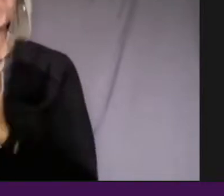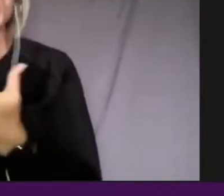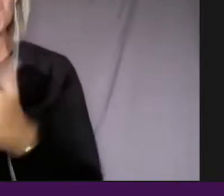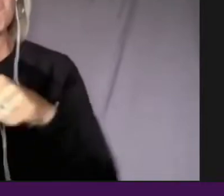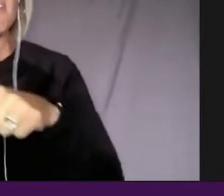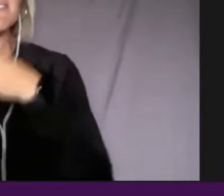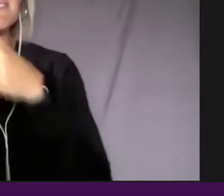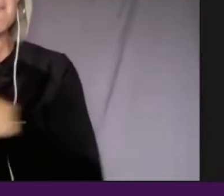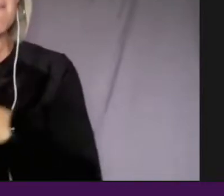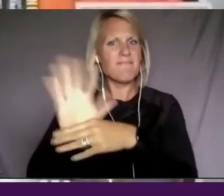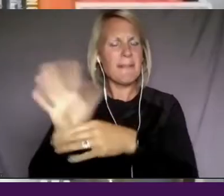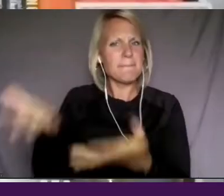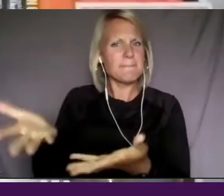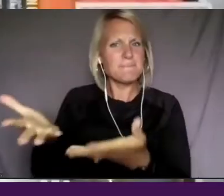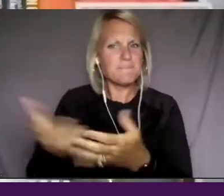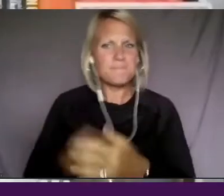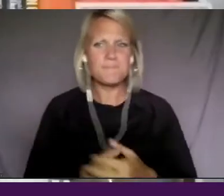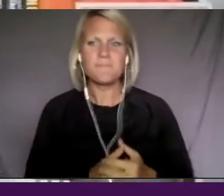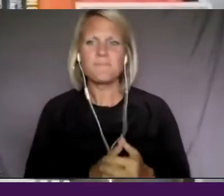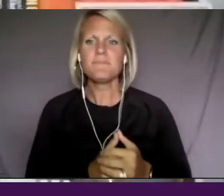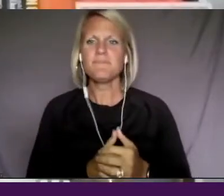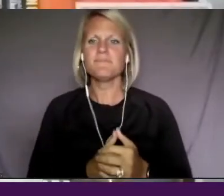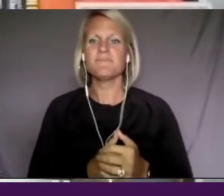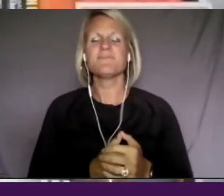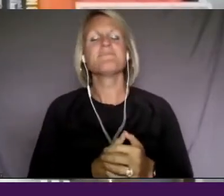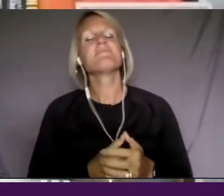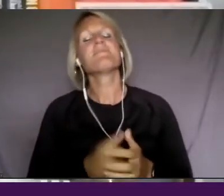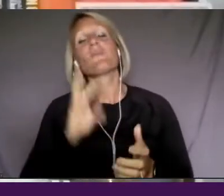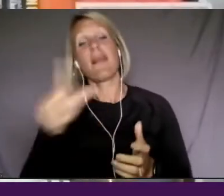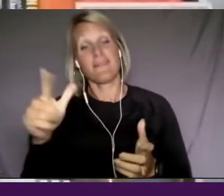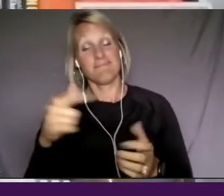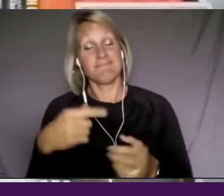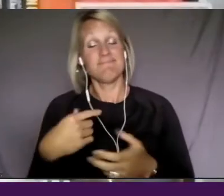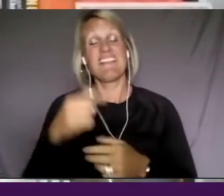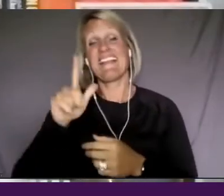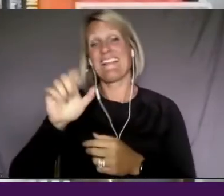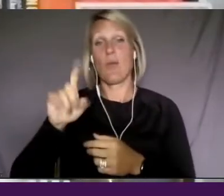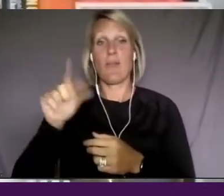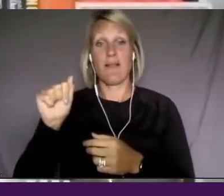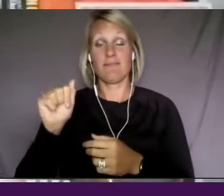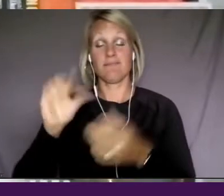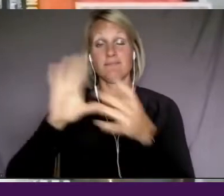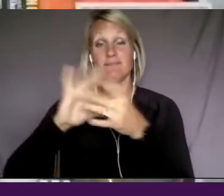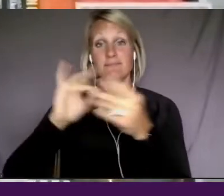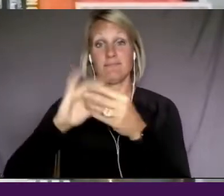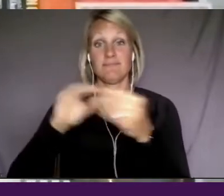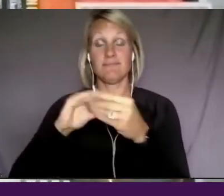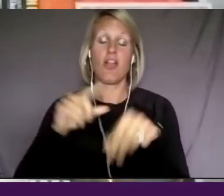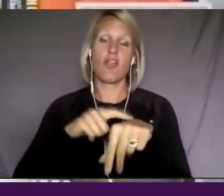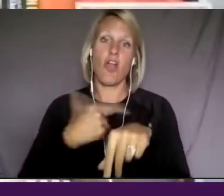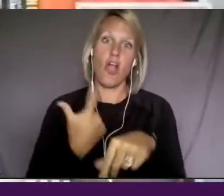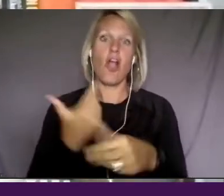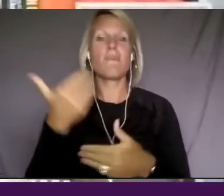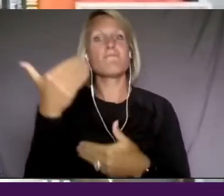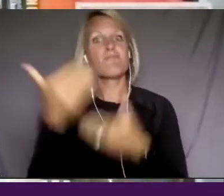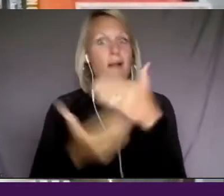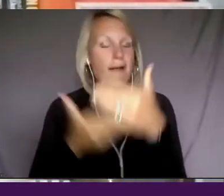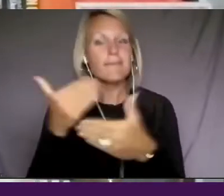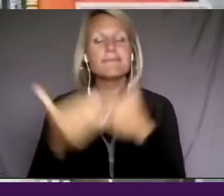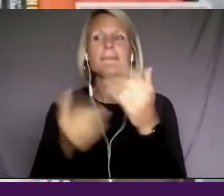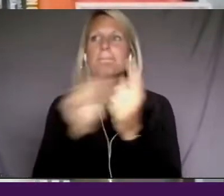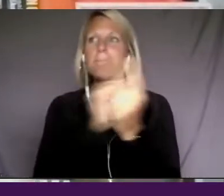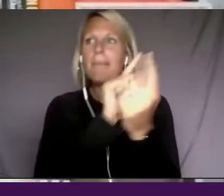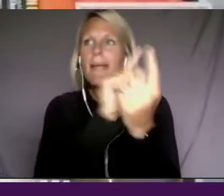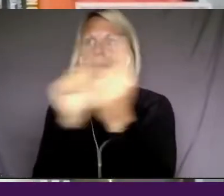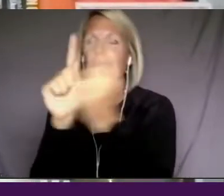Well, I, I like to say that, you know, Leola talks about it being this very long process. And, you know, she met a lot of people